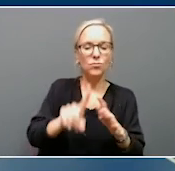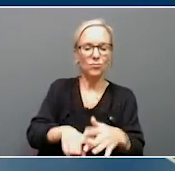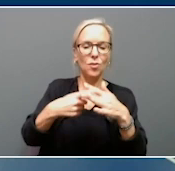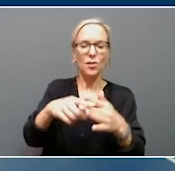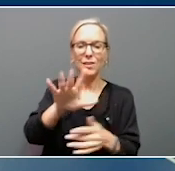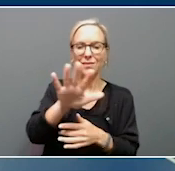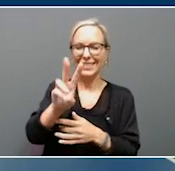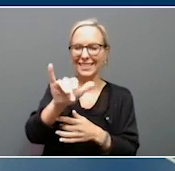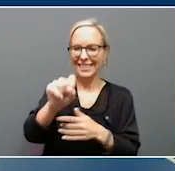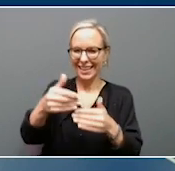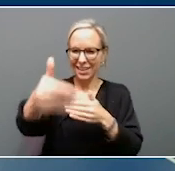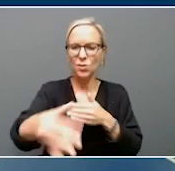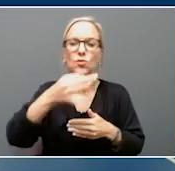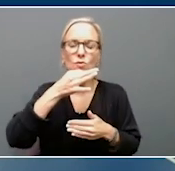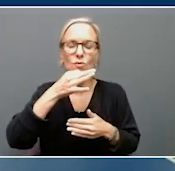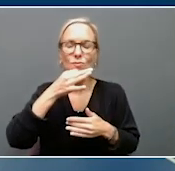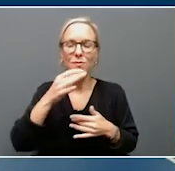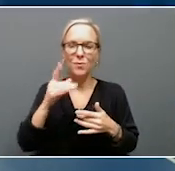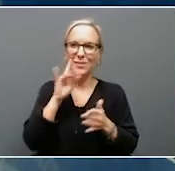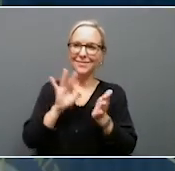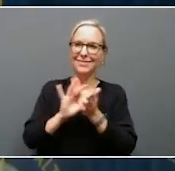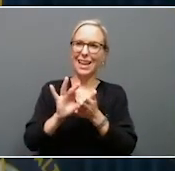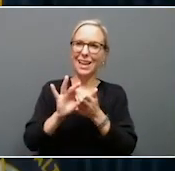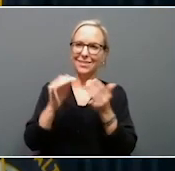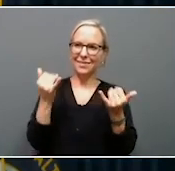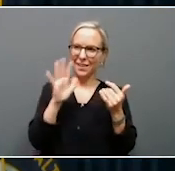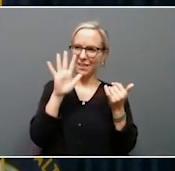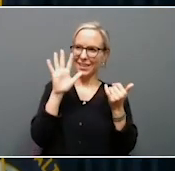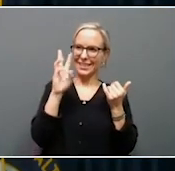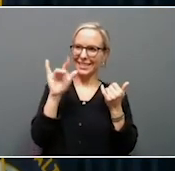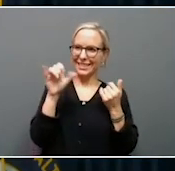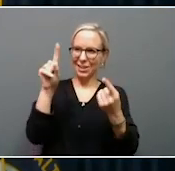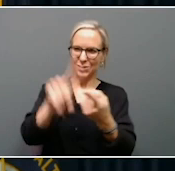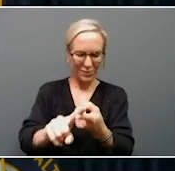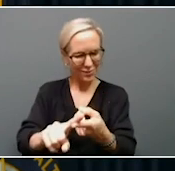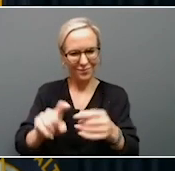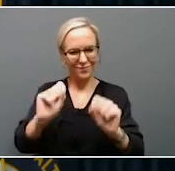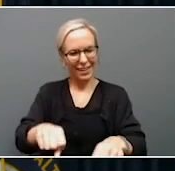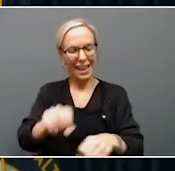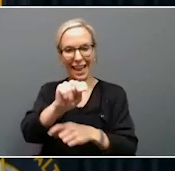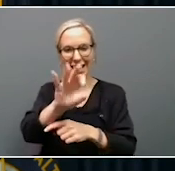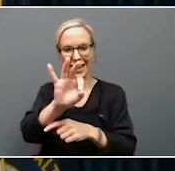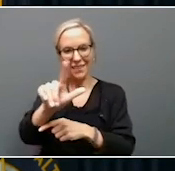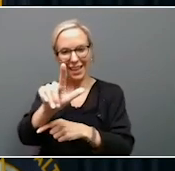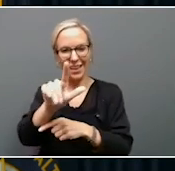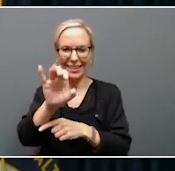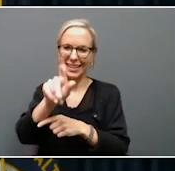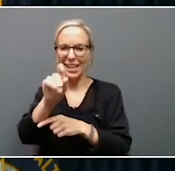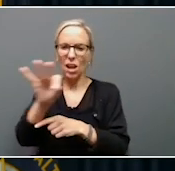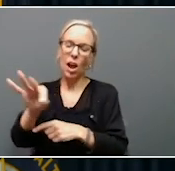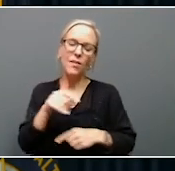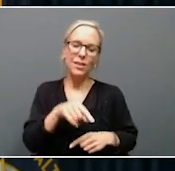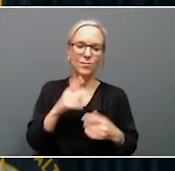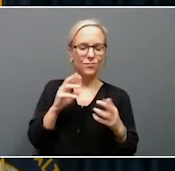Commonwealth. The countdown is on. Sports betting will be here just in time for the NFL kickoff, tailgating, and the college football season.